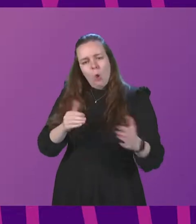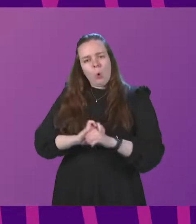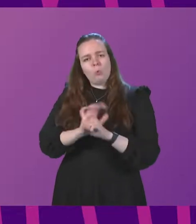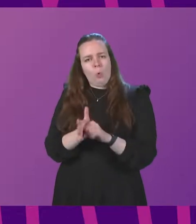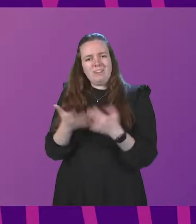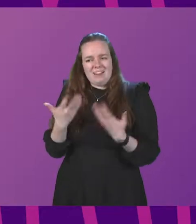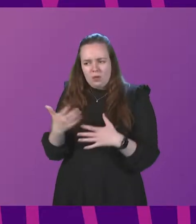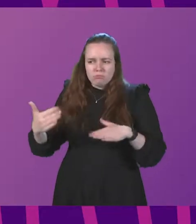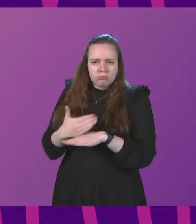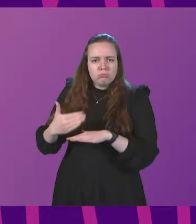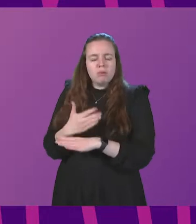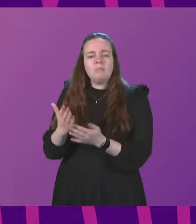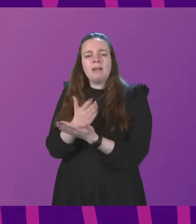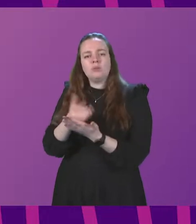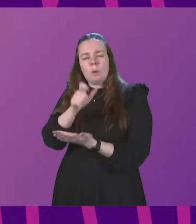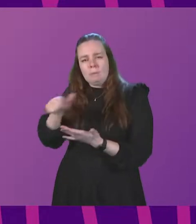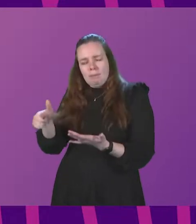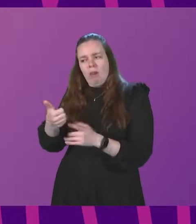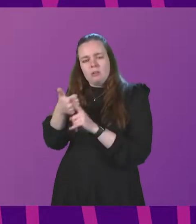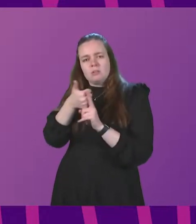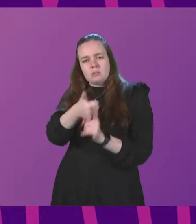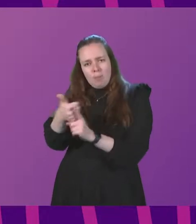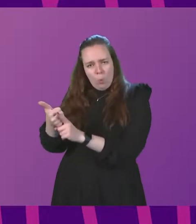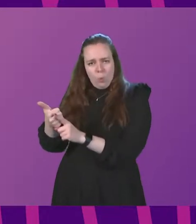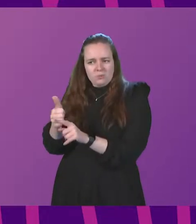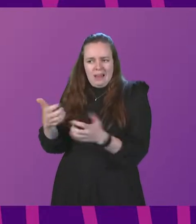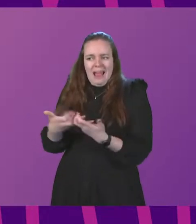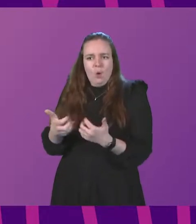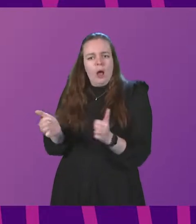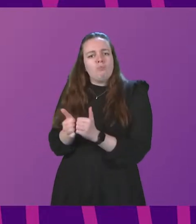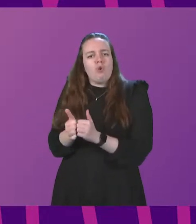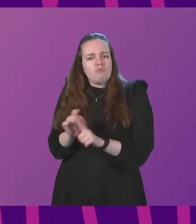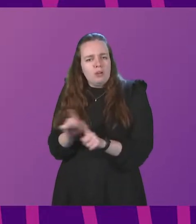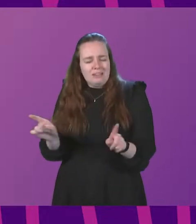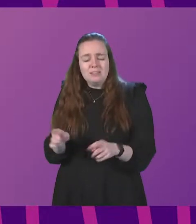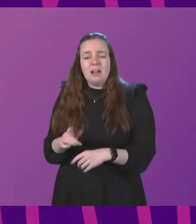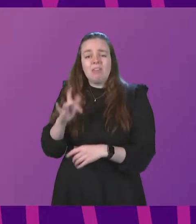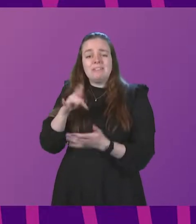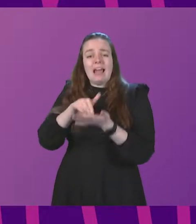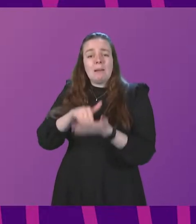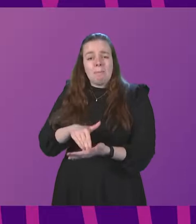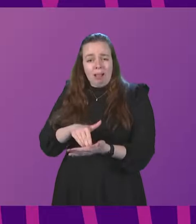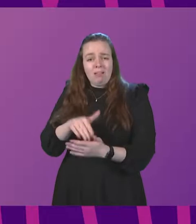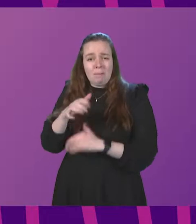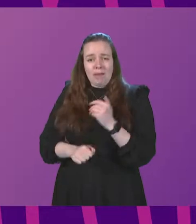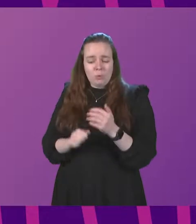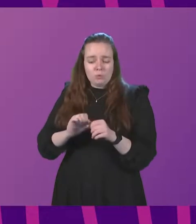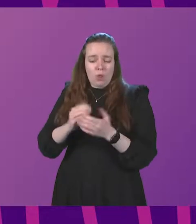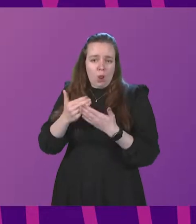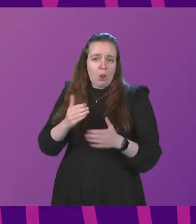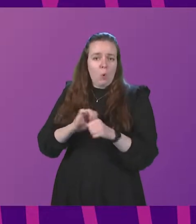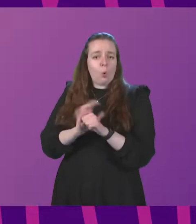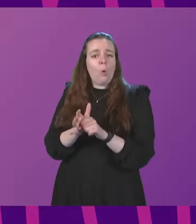to ensure that people are supported in the most appropriate way possible. The £10 million long Covid support fund is targeted